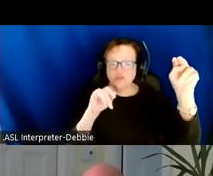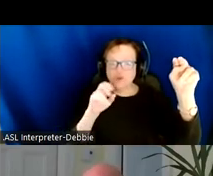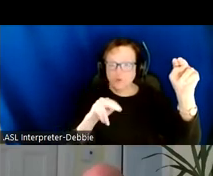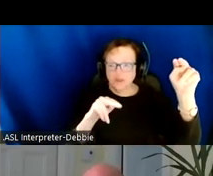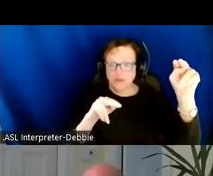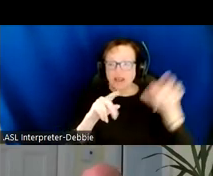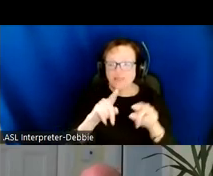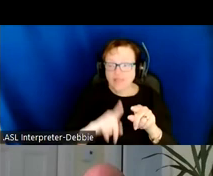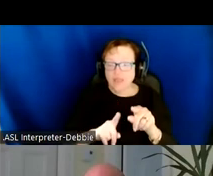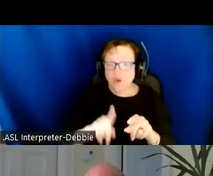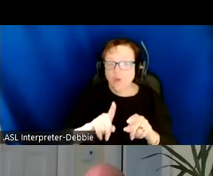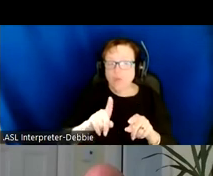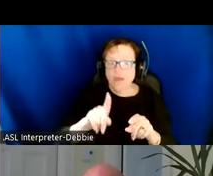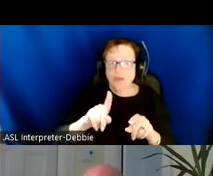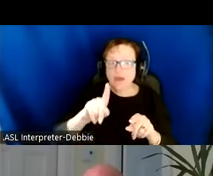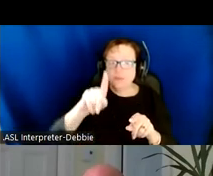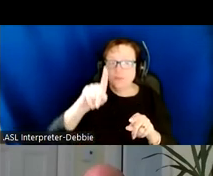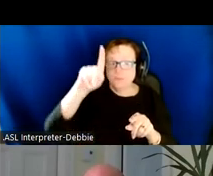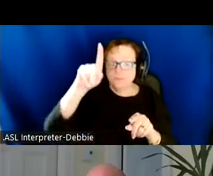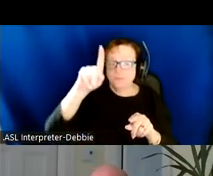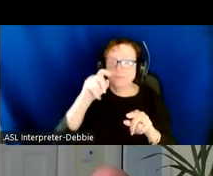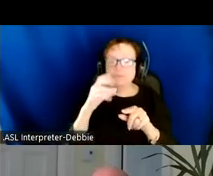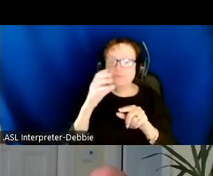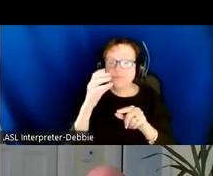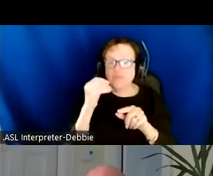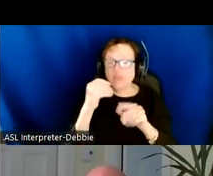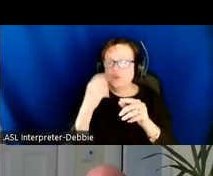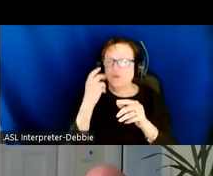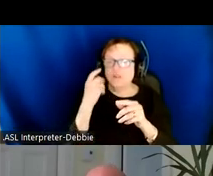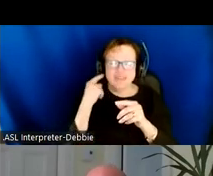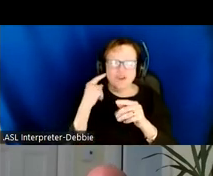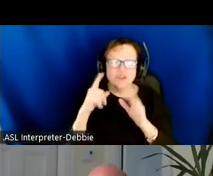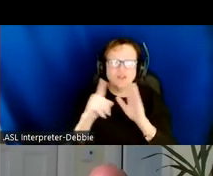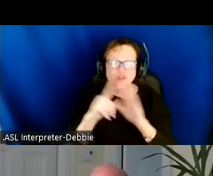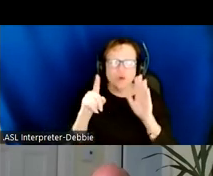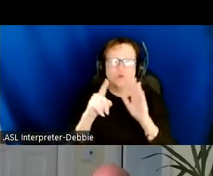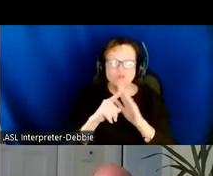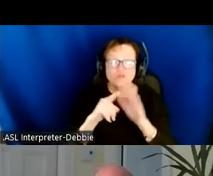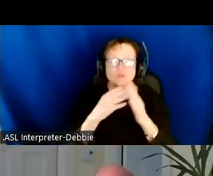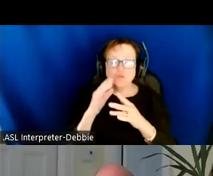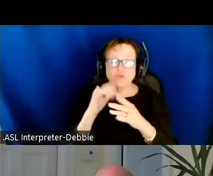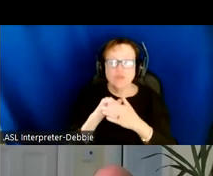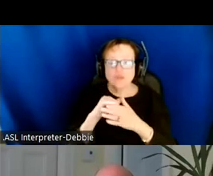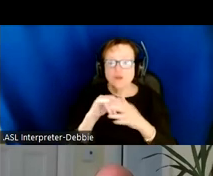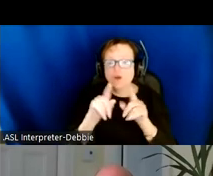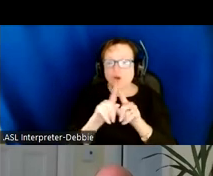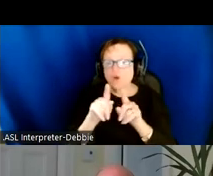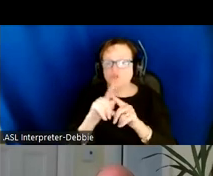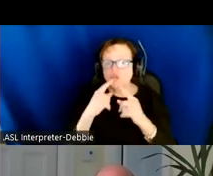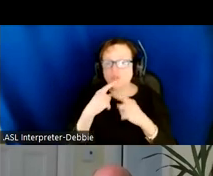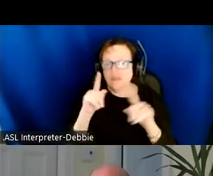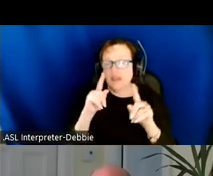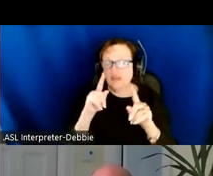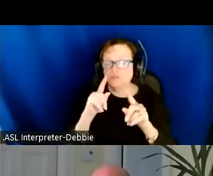towards Finch. And you'll hear tones indicating the sort of trajectory through that, as well as the announcement of